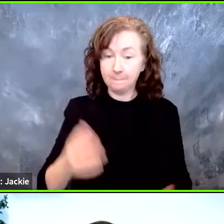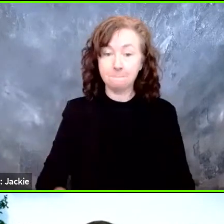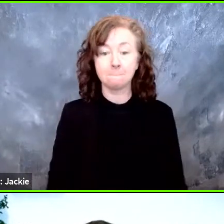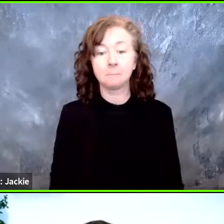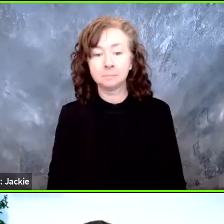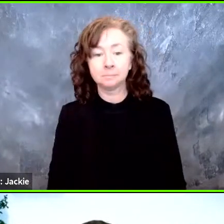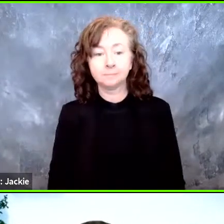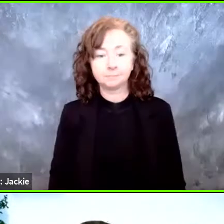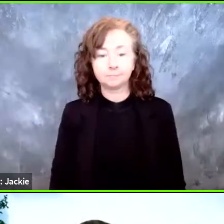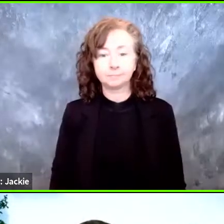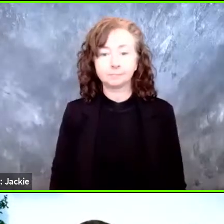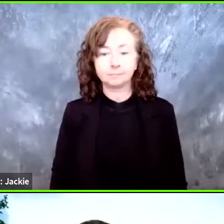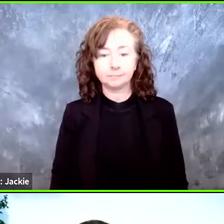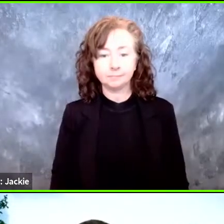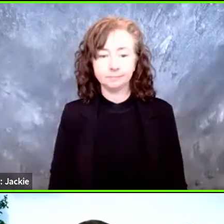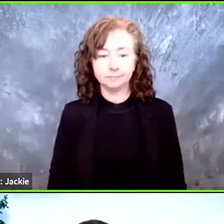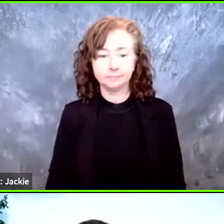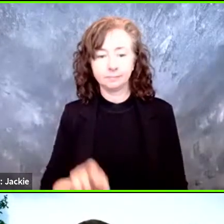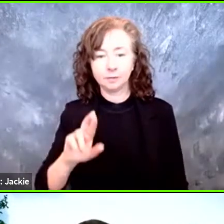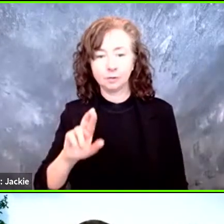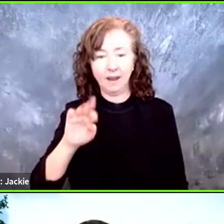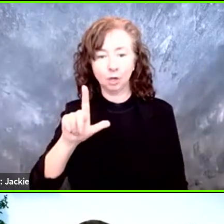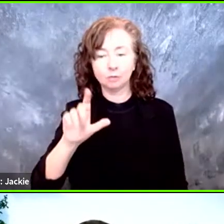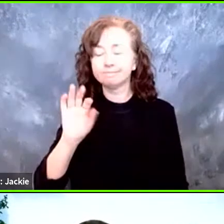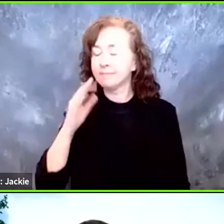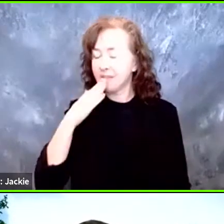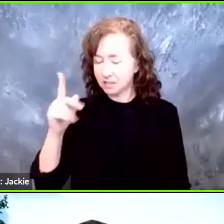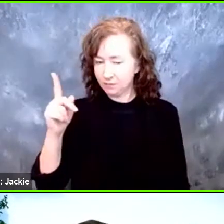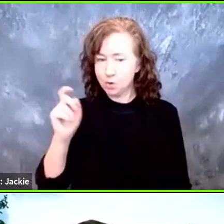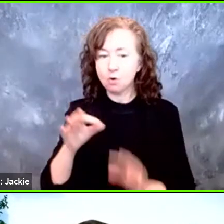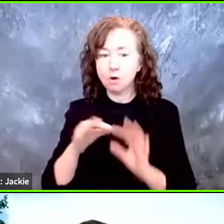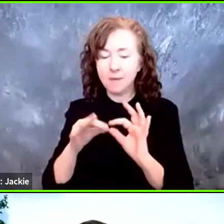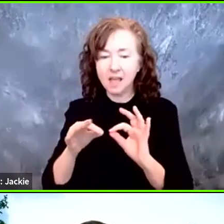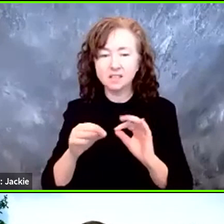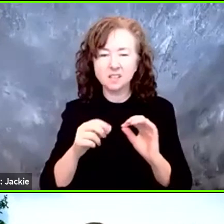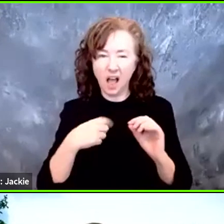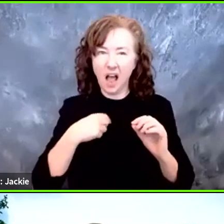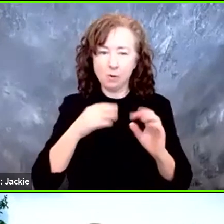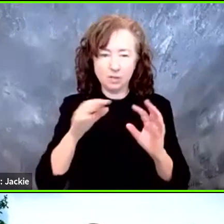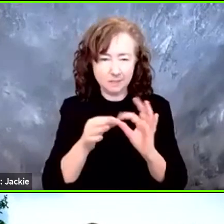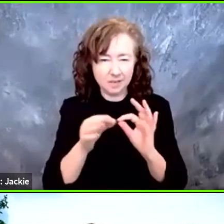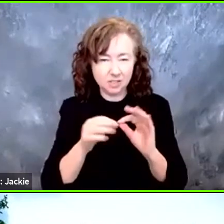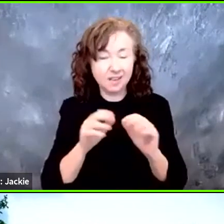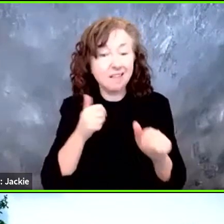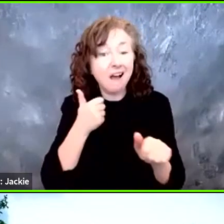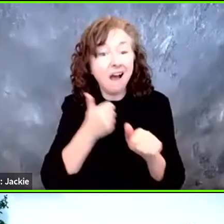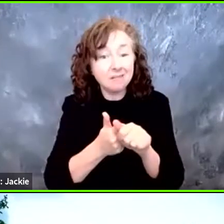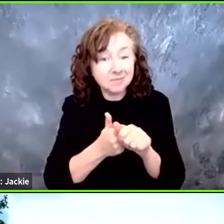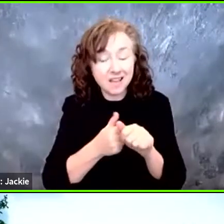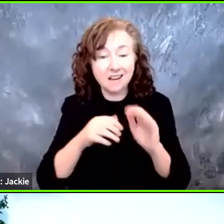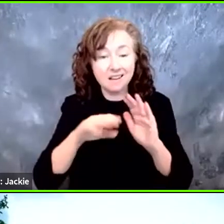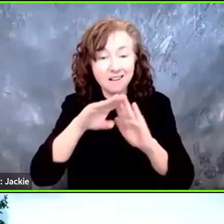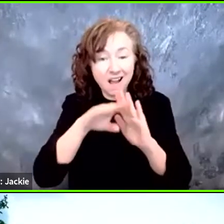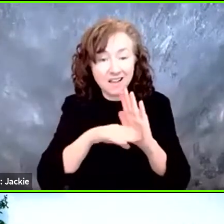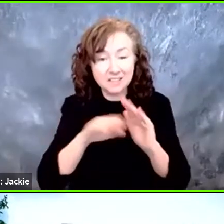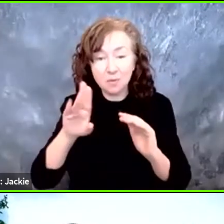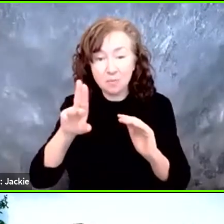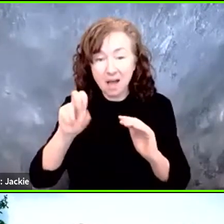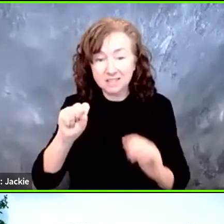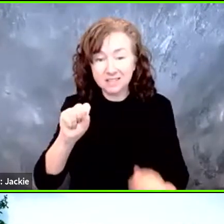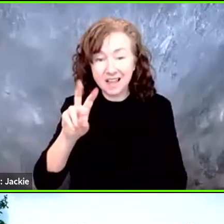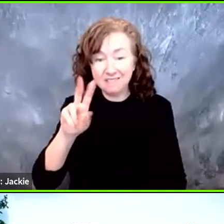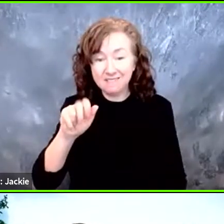Thank you very much for your comment. And I'll just quickly mention that in the updated guidelines for buses and vans, one of the slope requirements